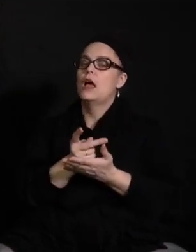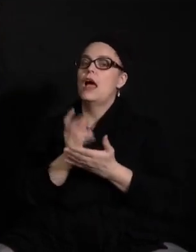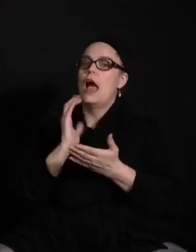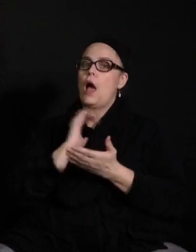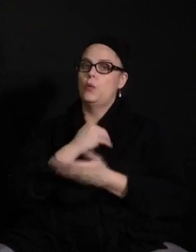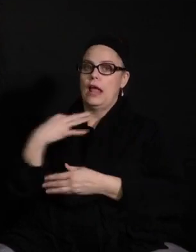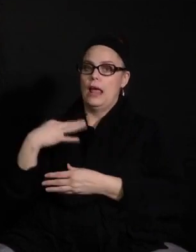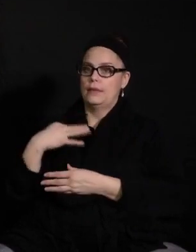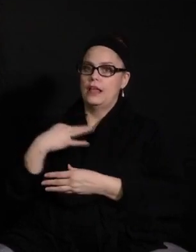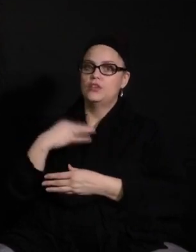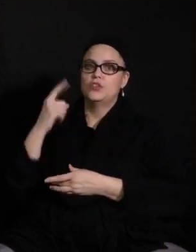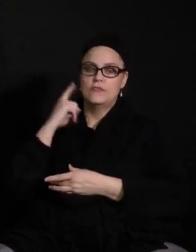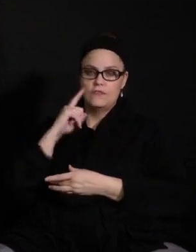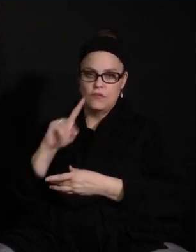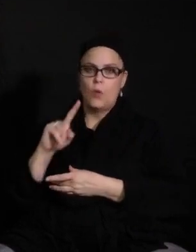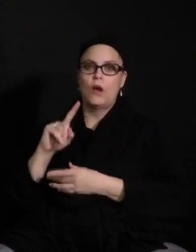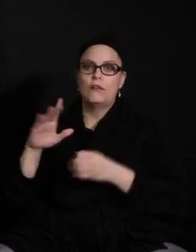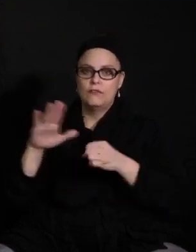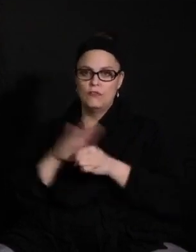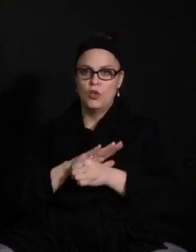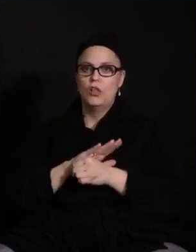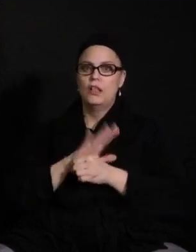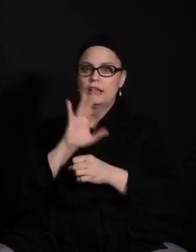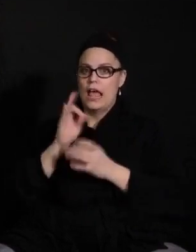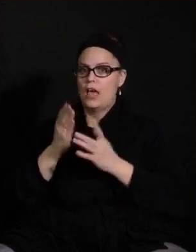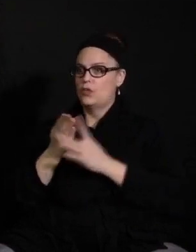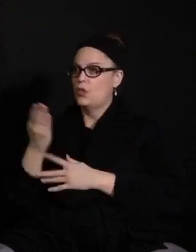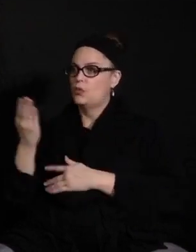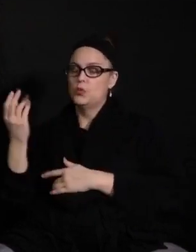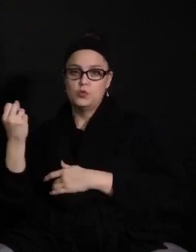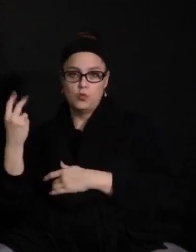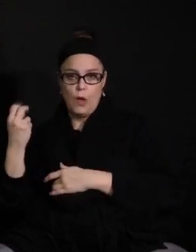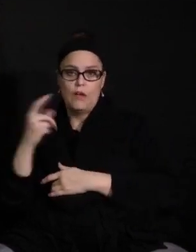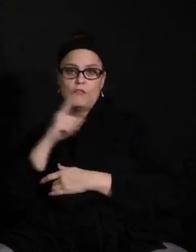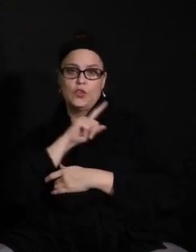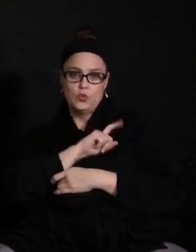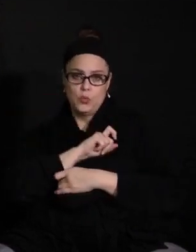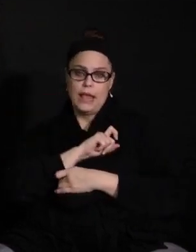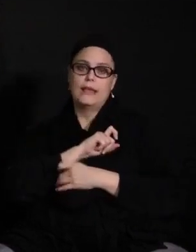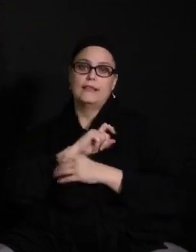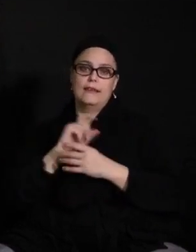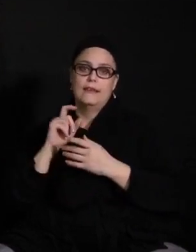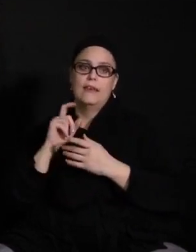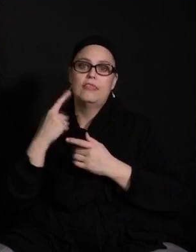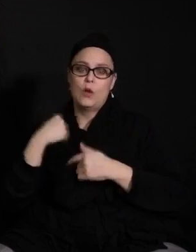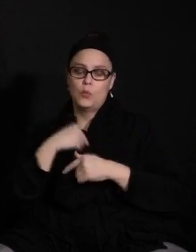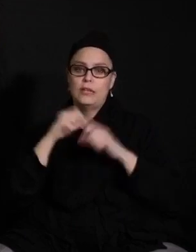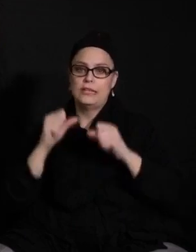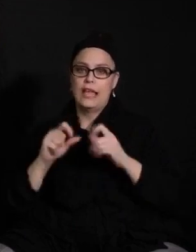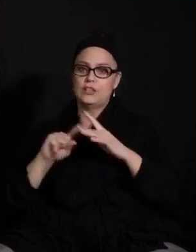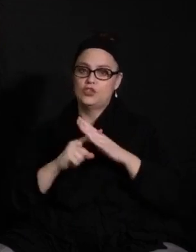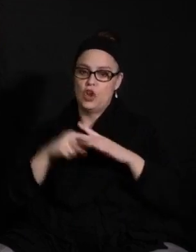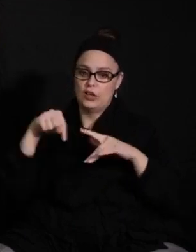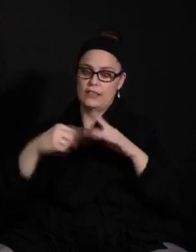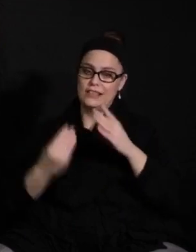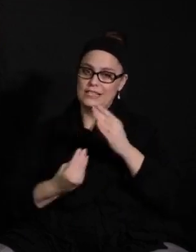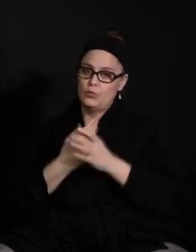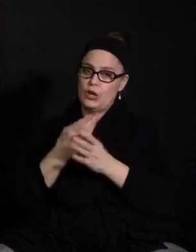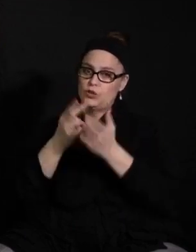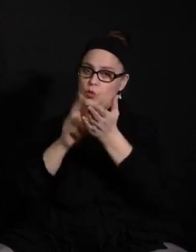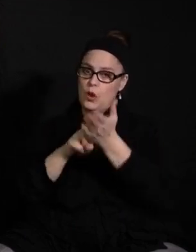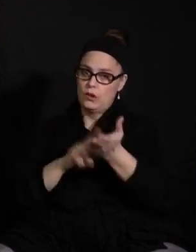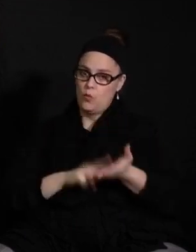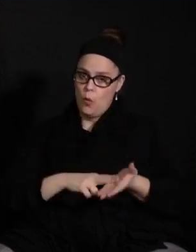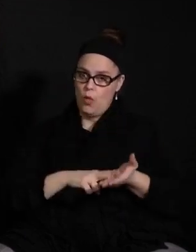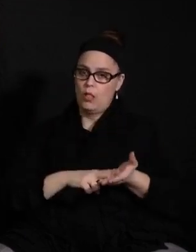online school for our 9th through 12th graders that we are to begin enrolling this spring. And also for the option to provide